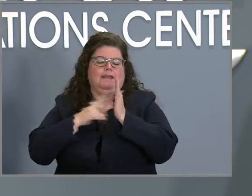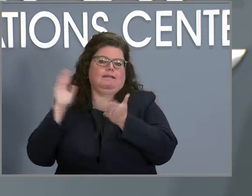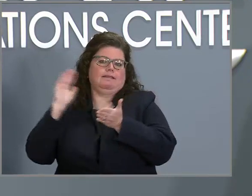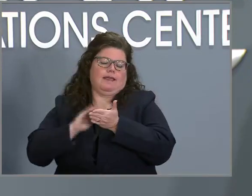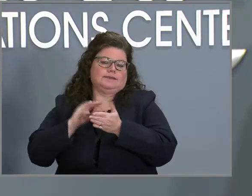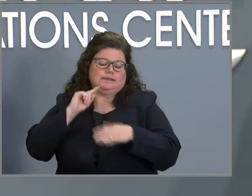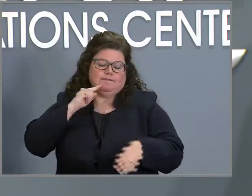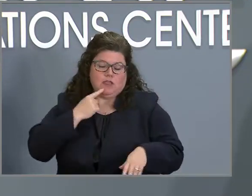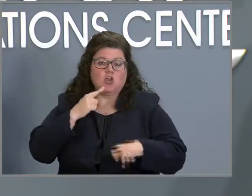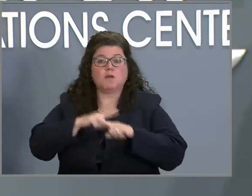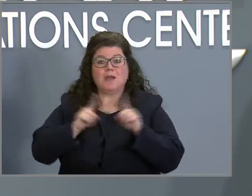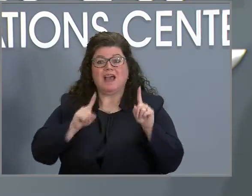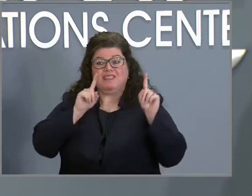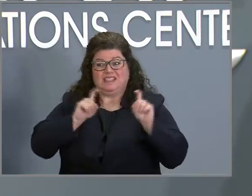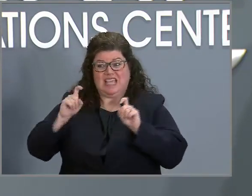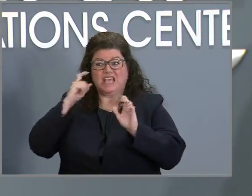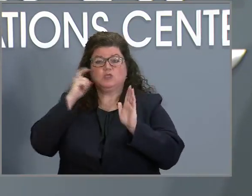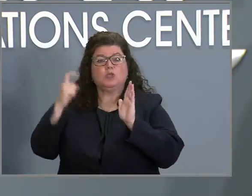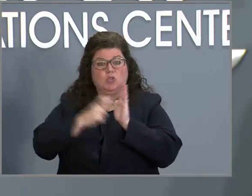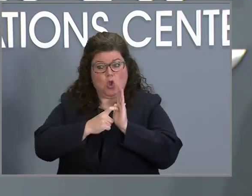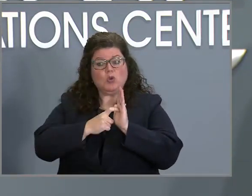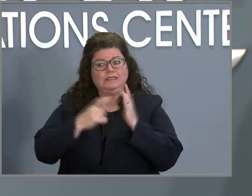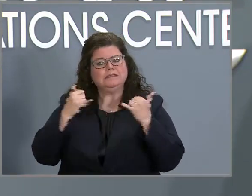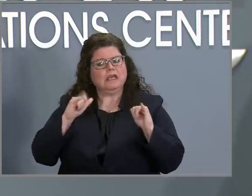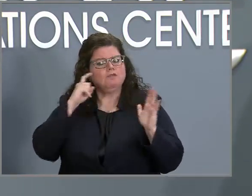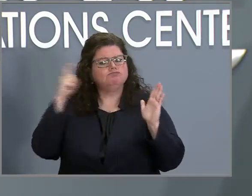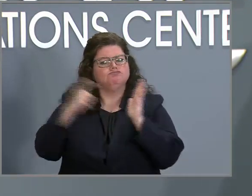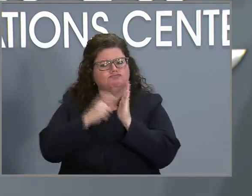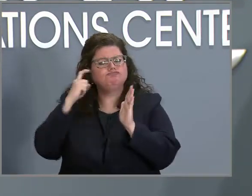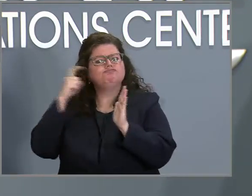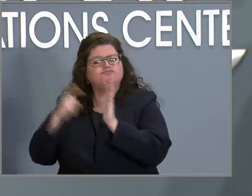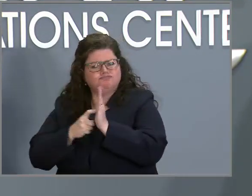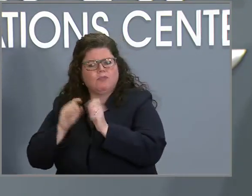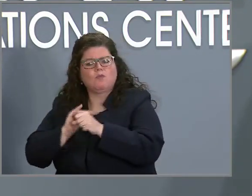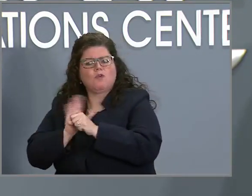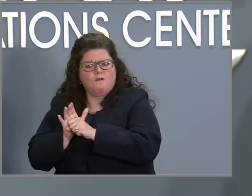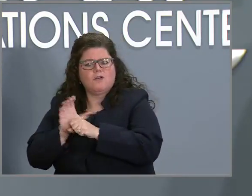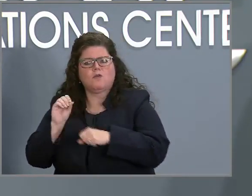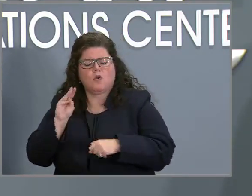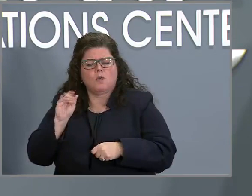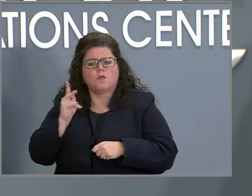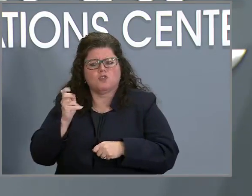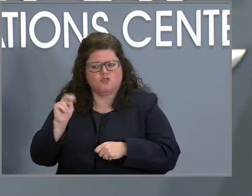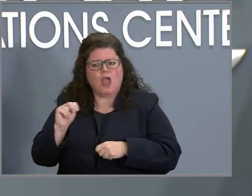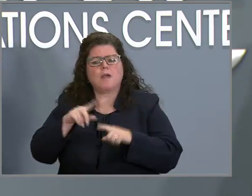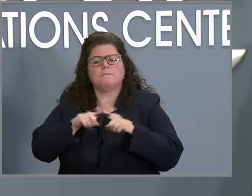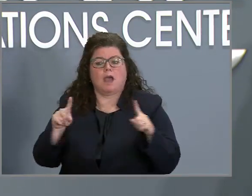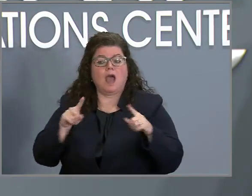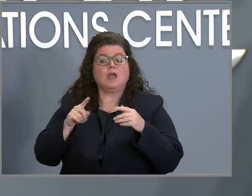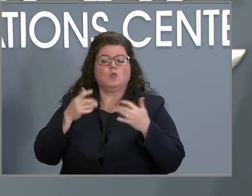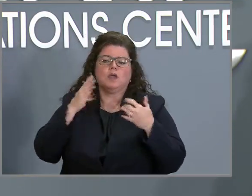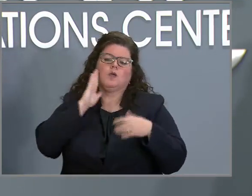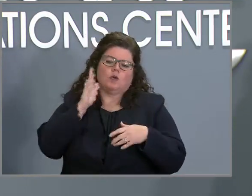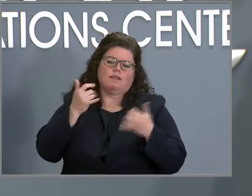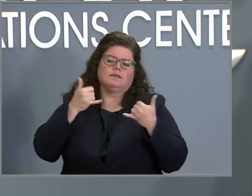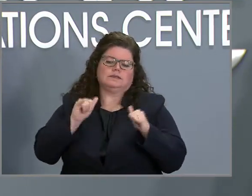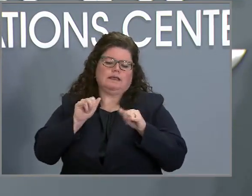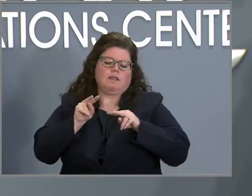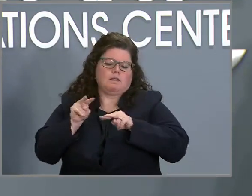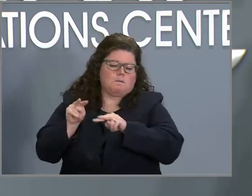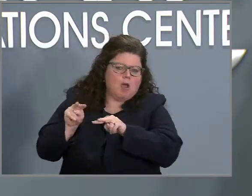the tests that we have right now, we are also seeing that they are effective in detecting that. And certainly as we go forward, we're going to continue to monitor that and see if there's any updates.